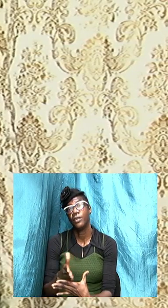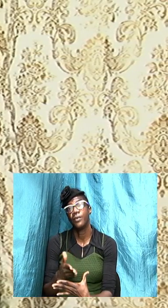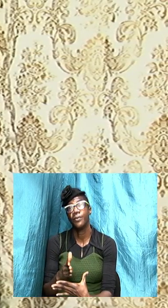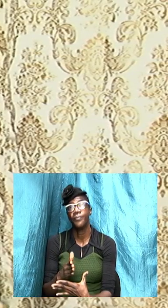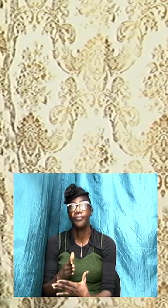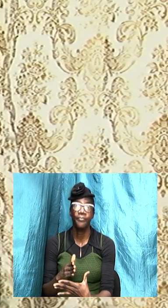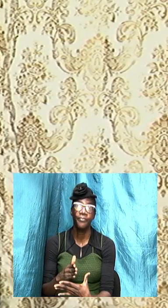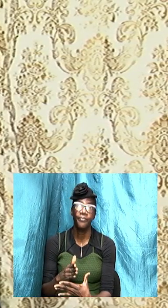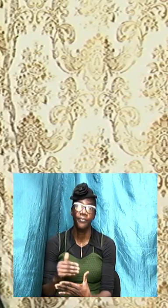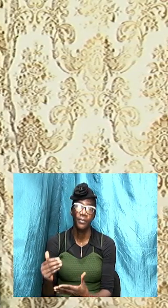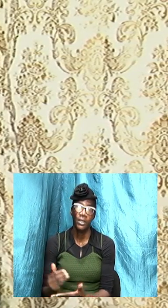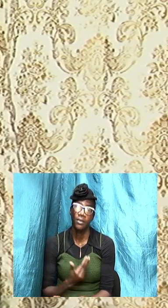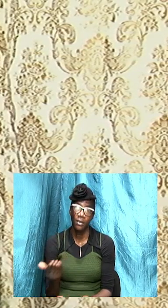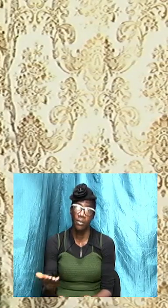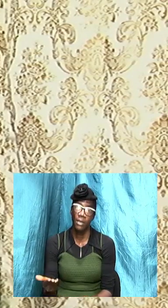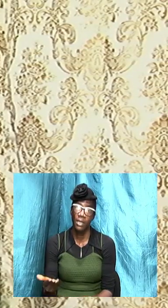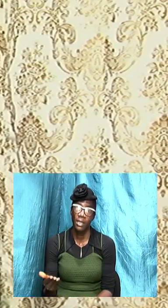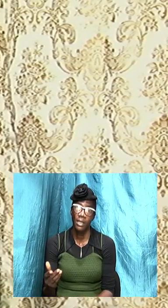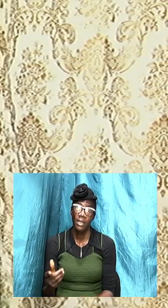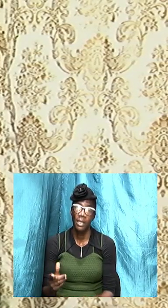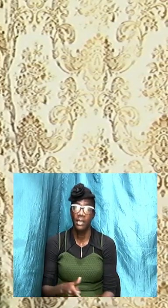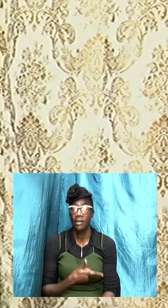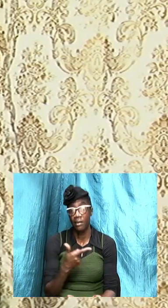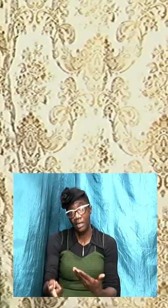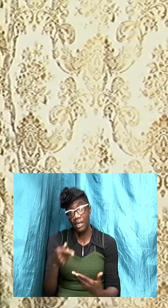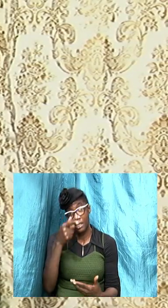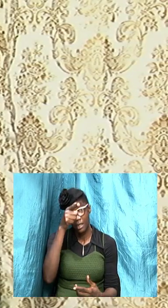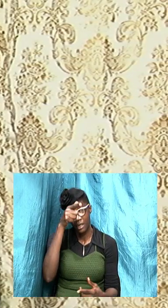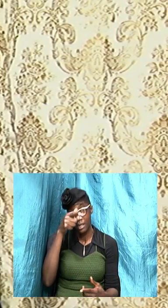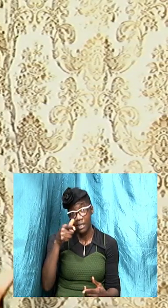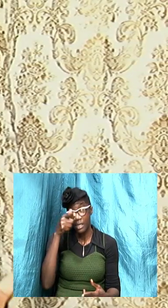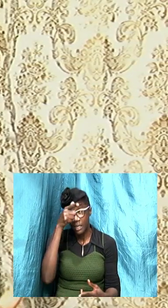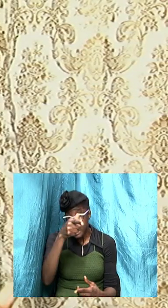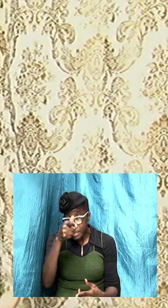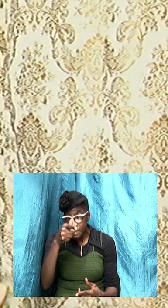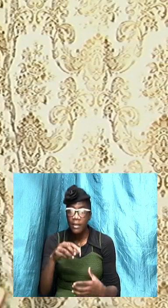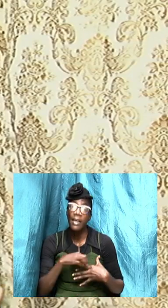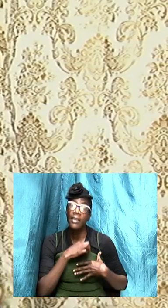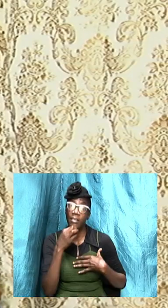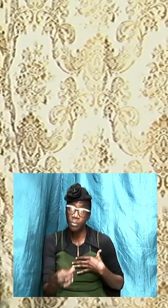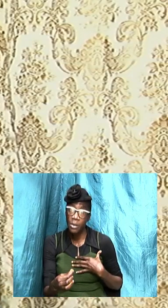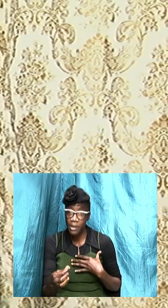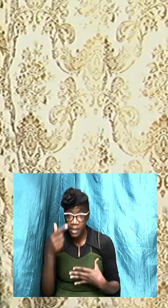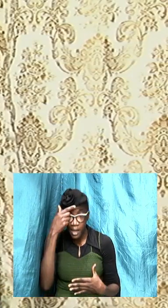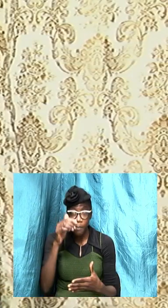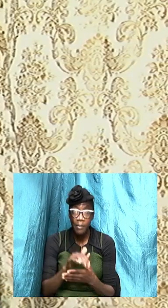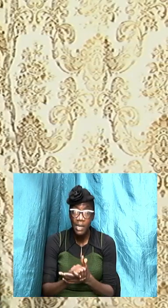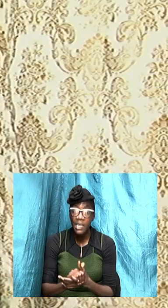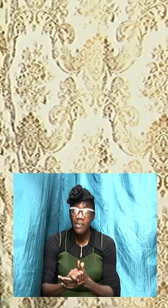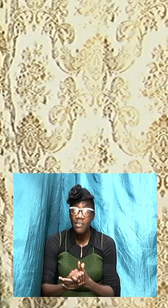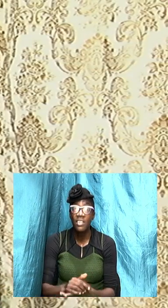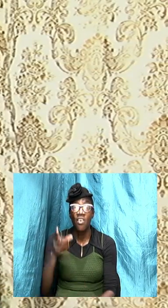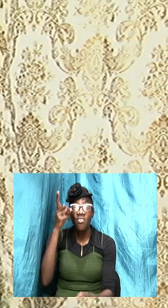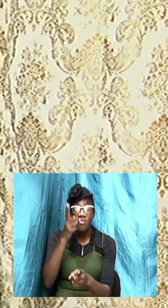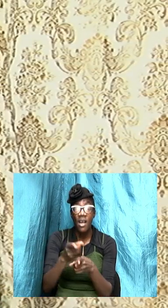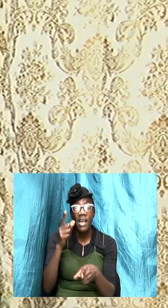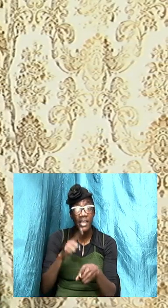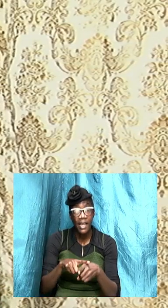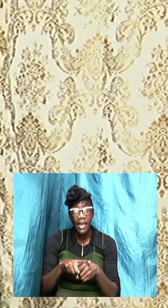something that he has laid in my spirit you know and I believe that it is fitting for the time that we are living in